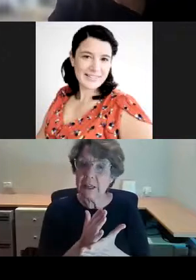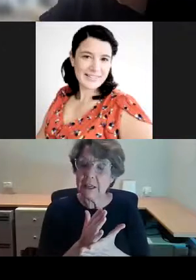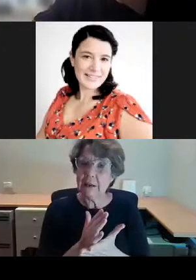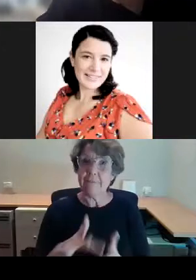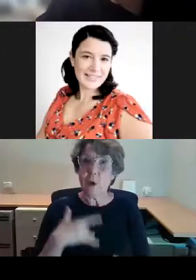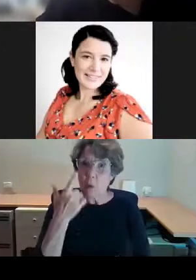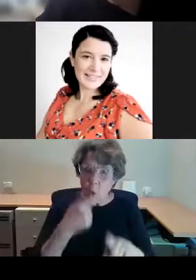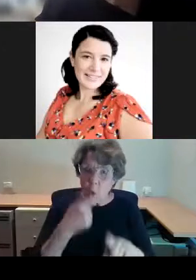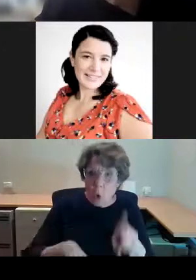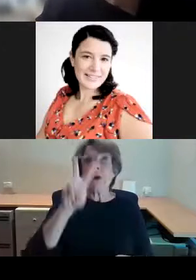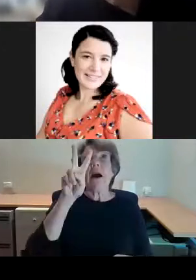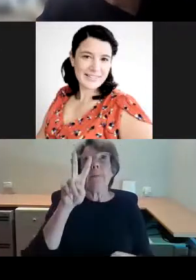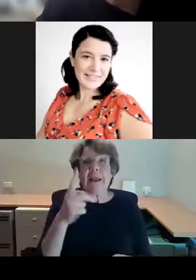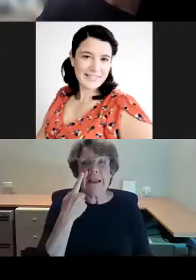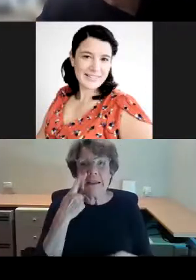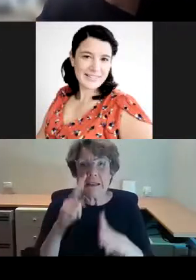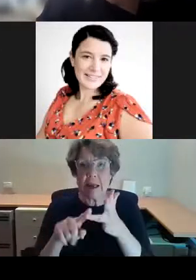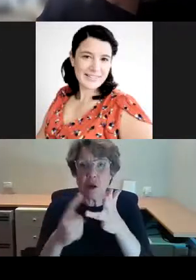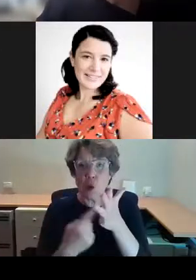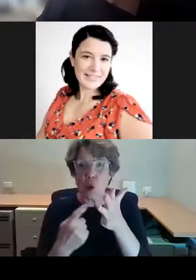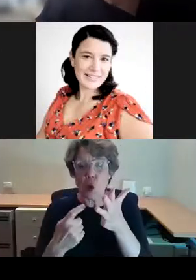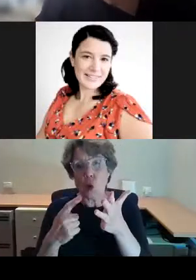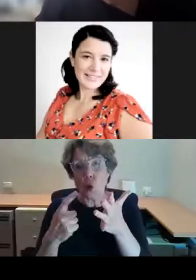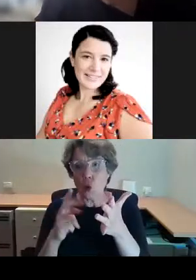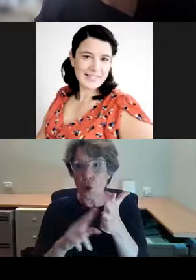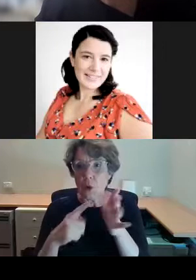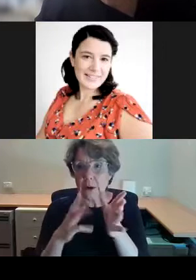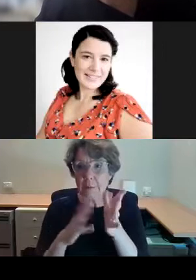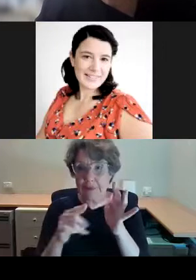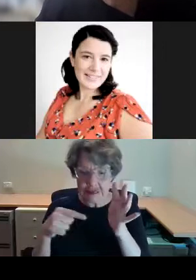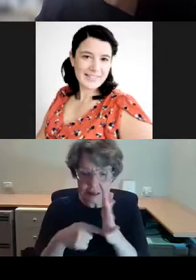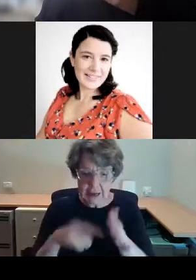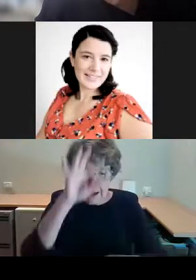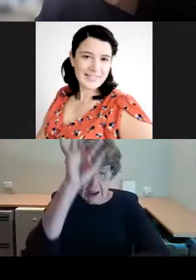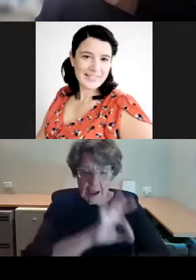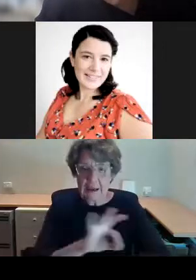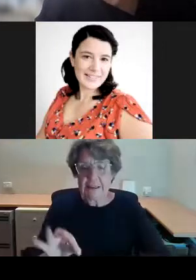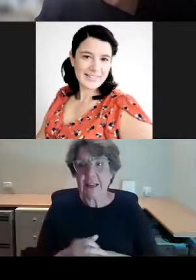ornament and building architecture in quite a different light.